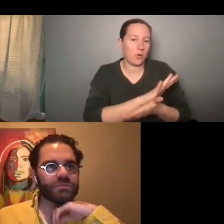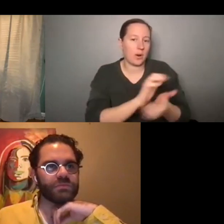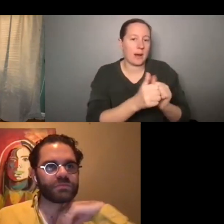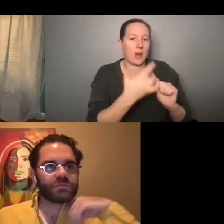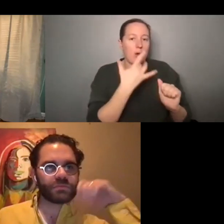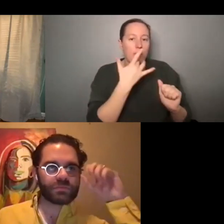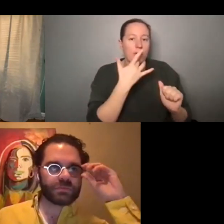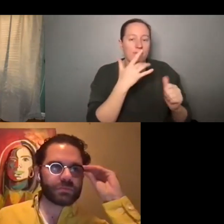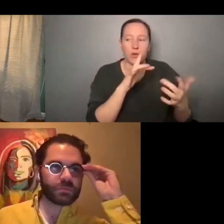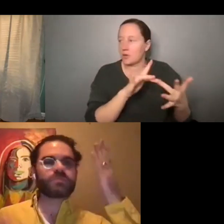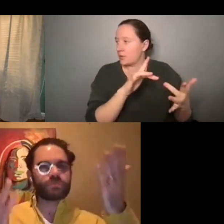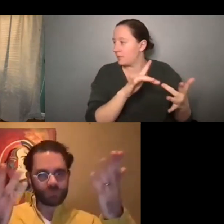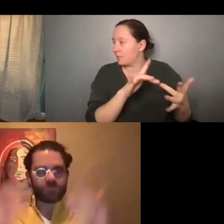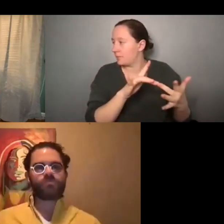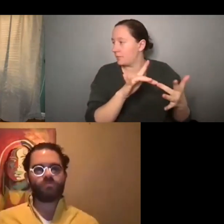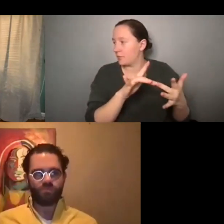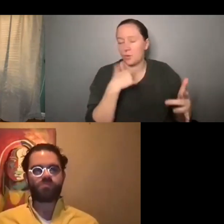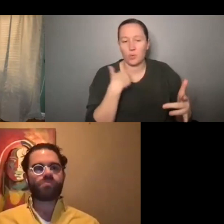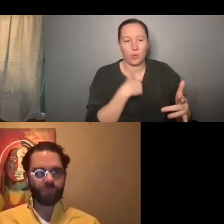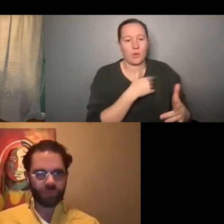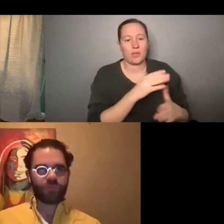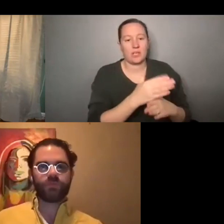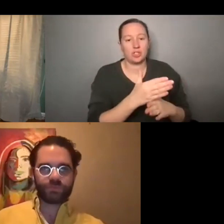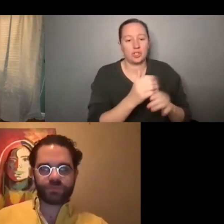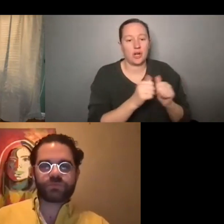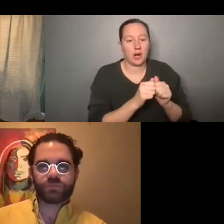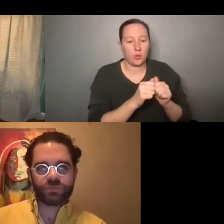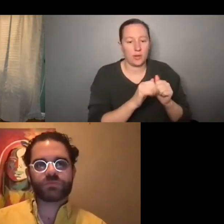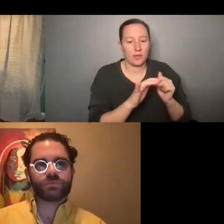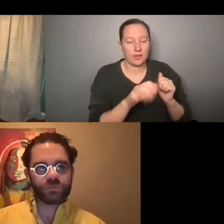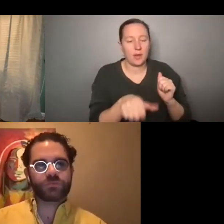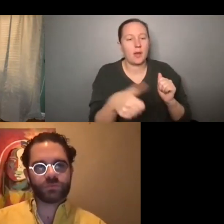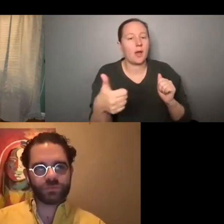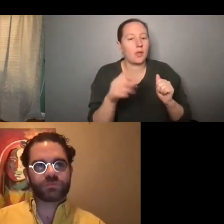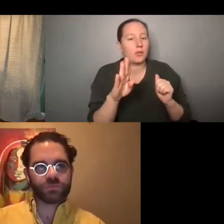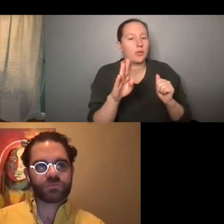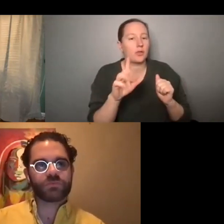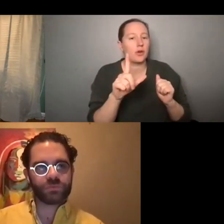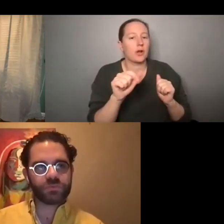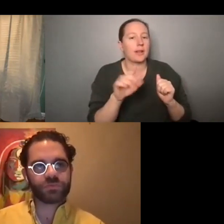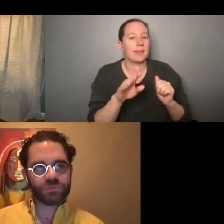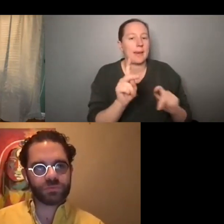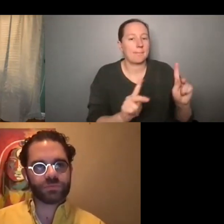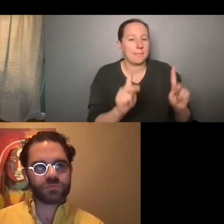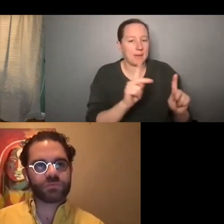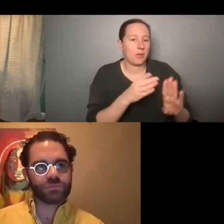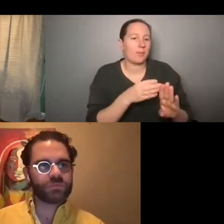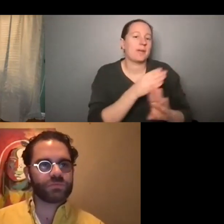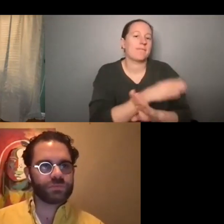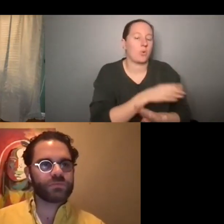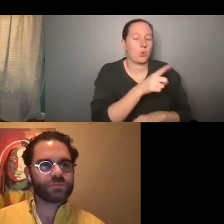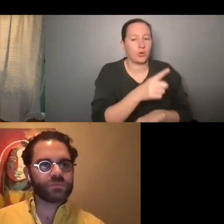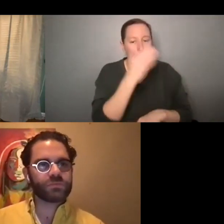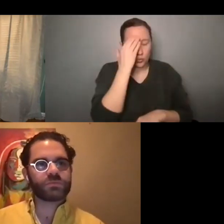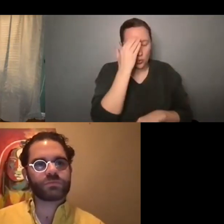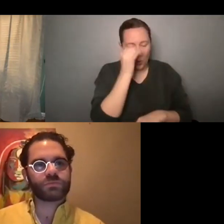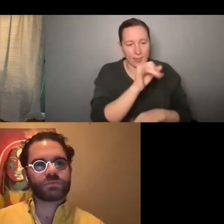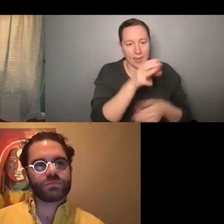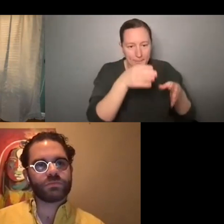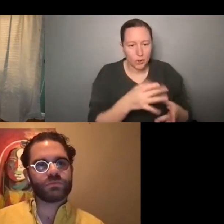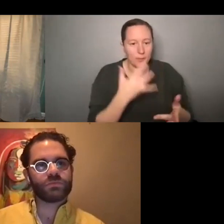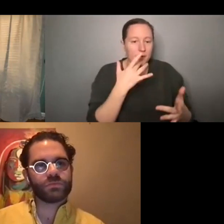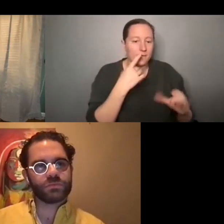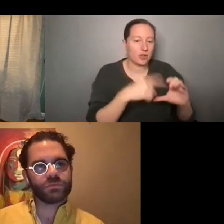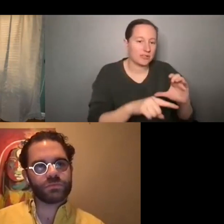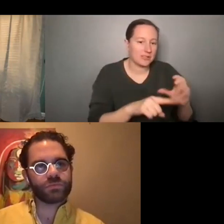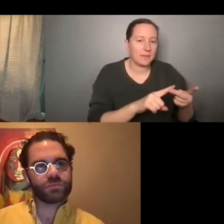prefer to be contacted. And we share that with, um, the other lab fellows ahead of time. So, know, like, okay, this person prefers email, this